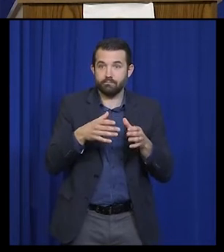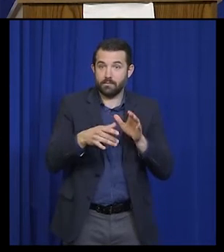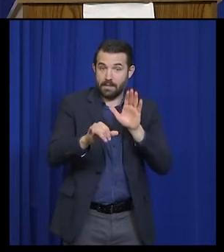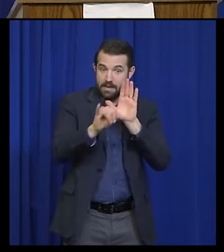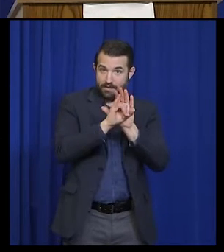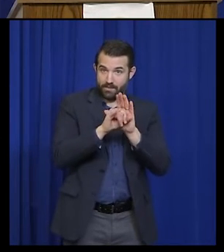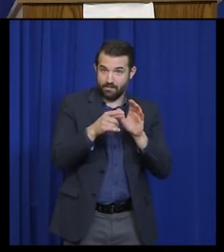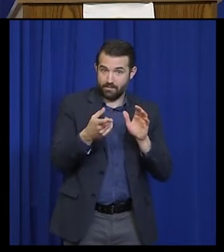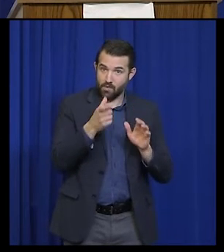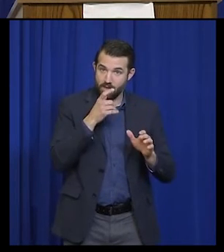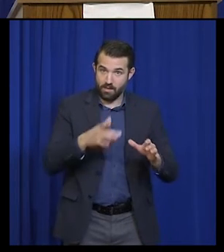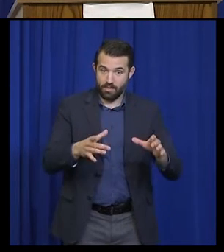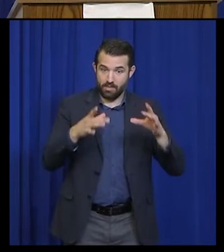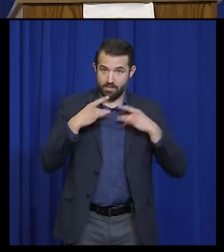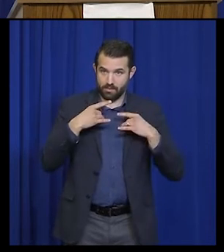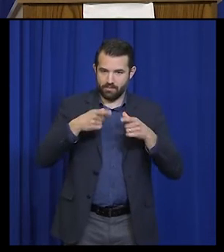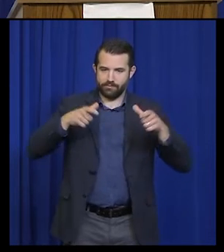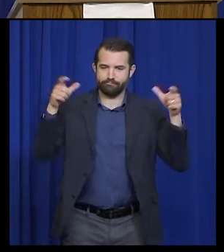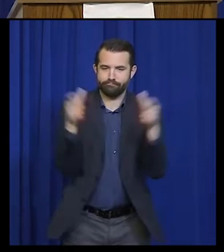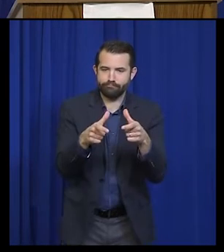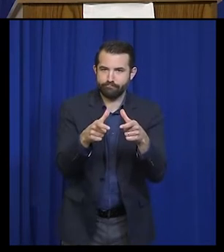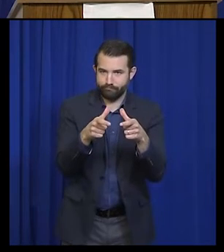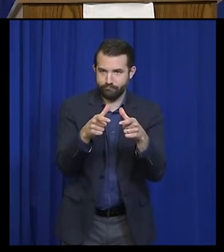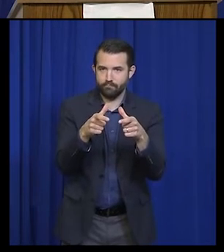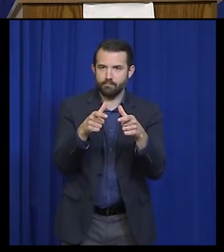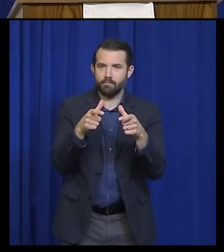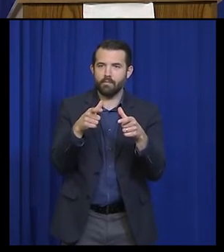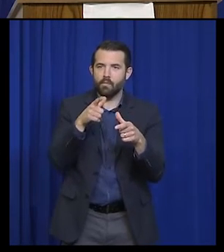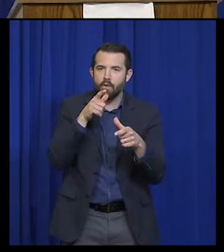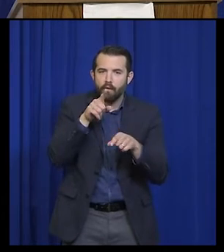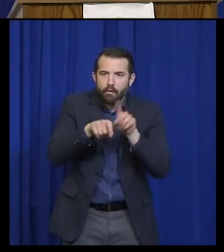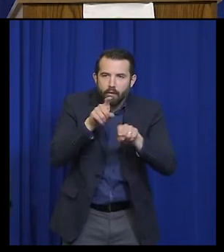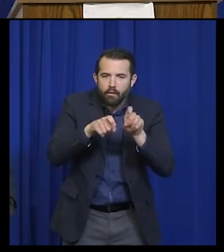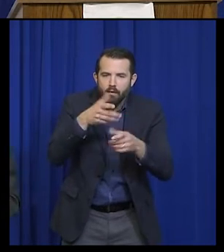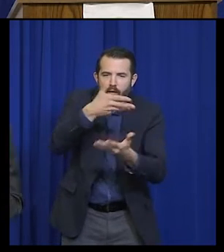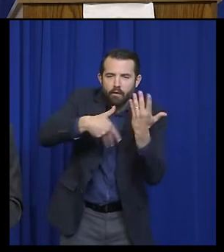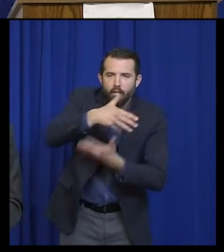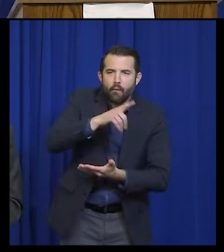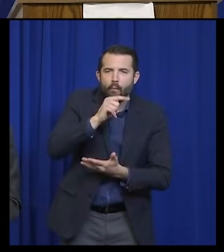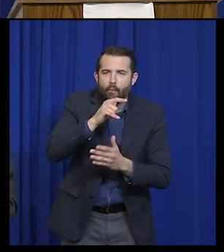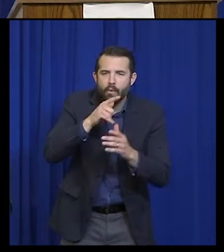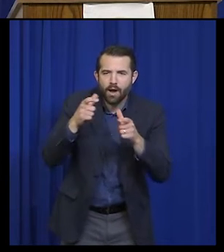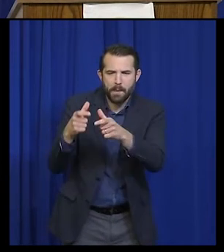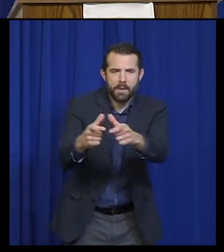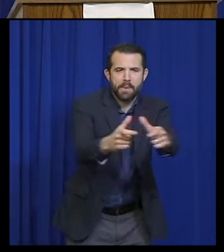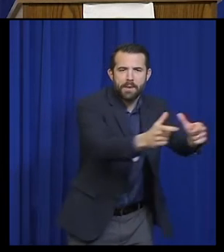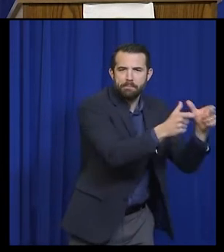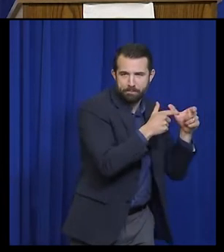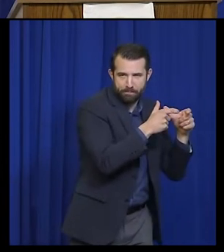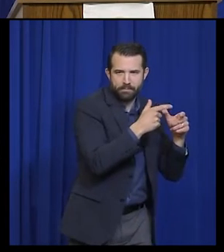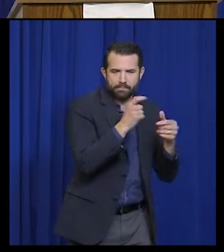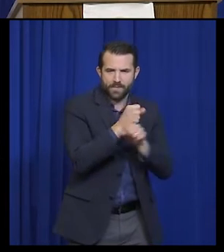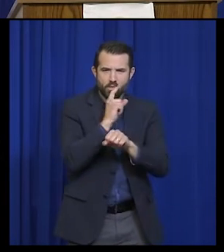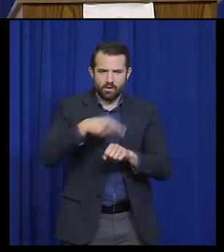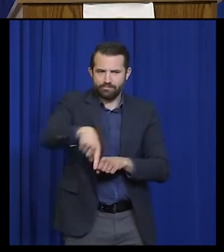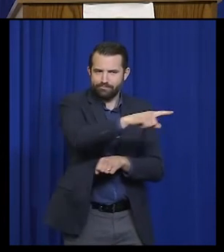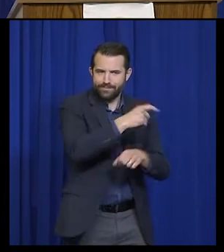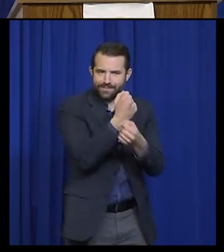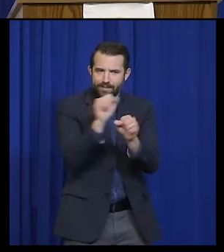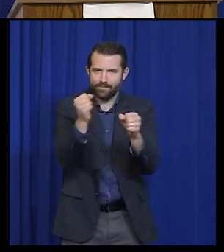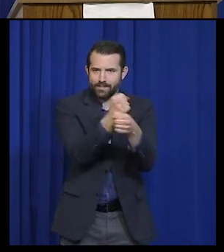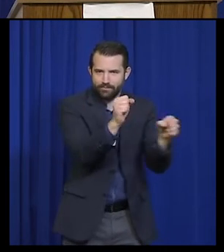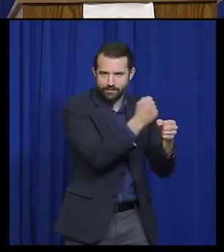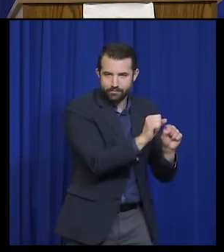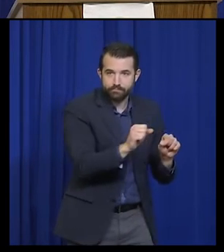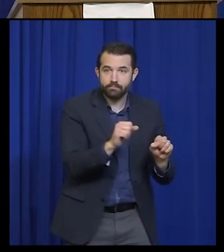infection to others. then finally, our work to continue making sure that hospitals are prepared, that they have